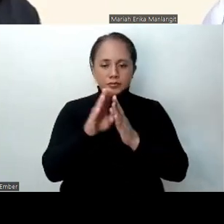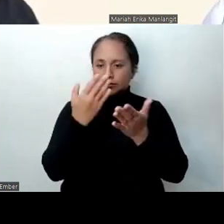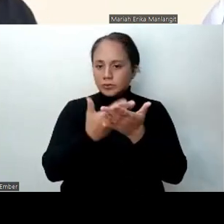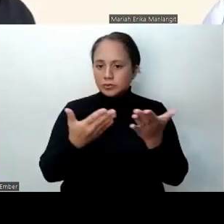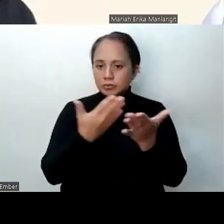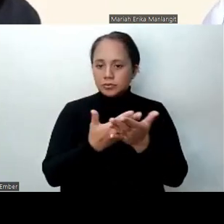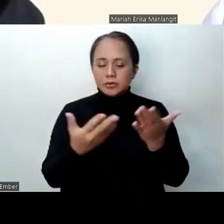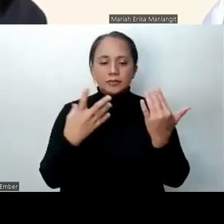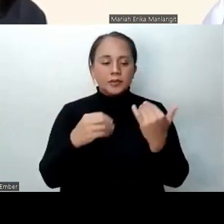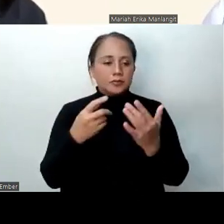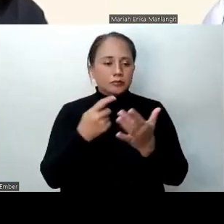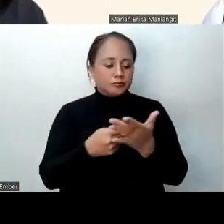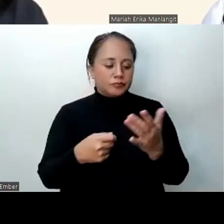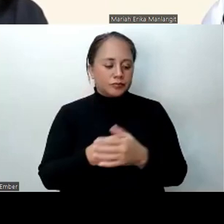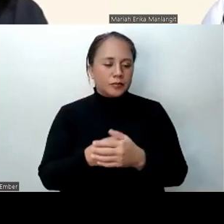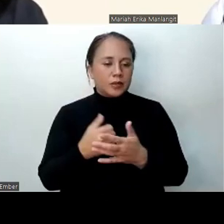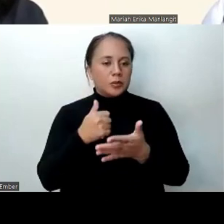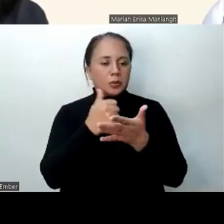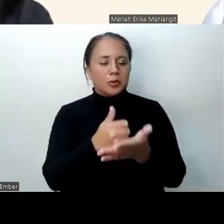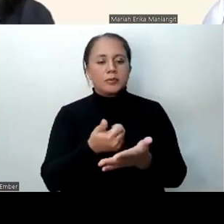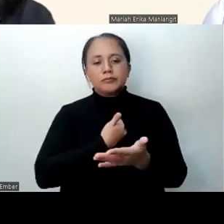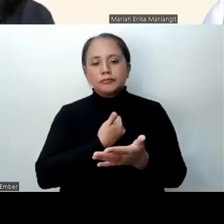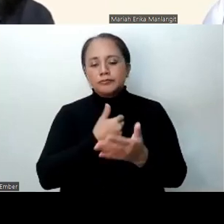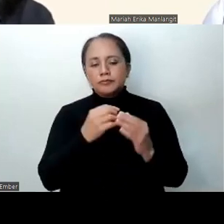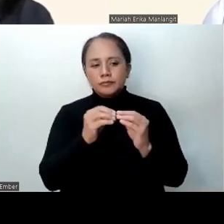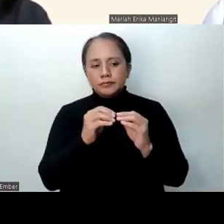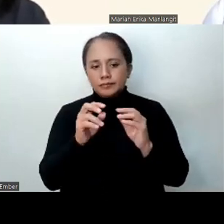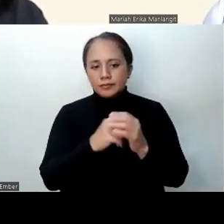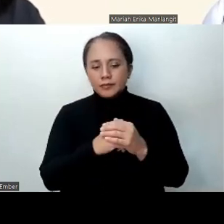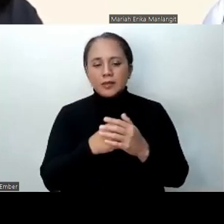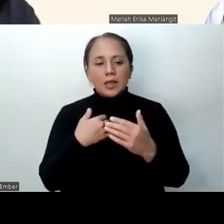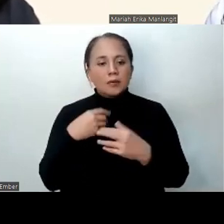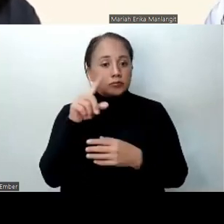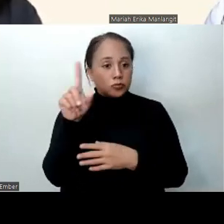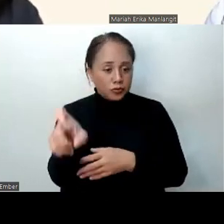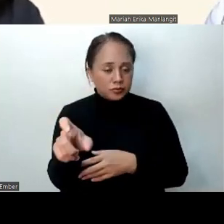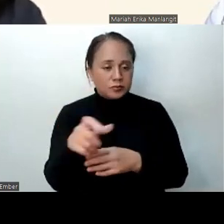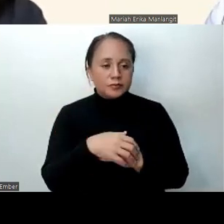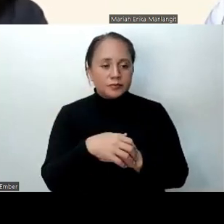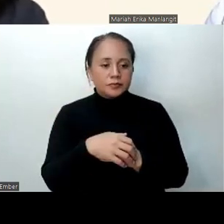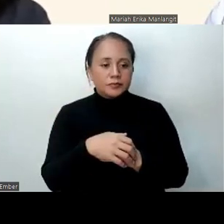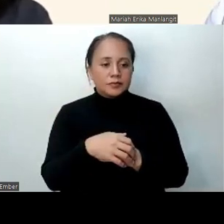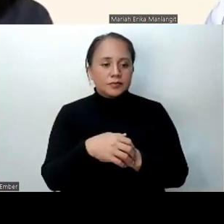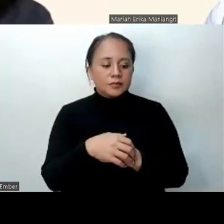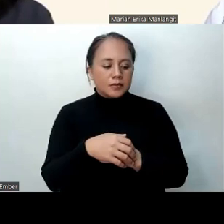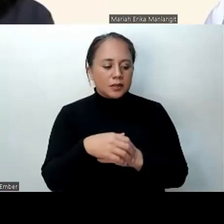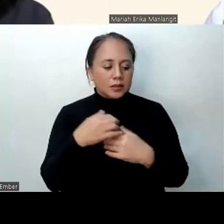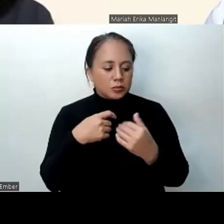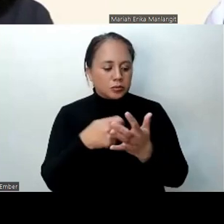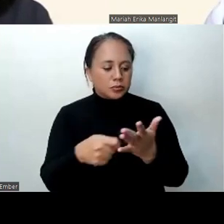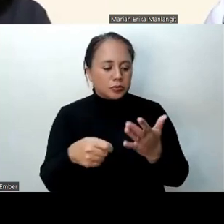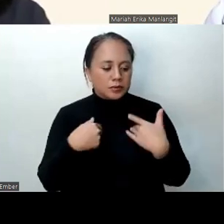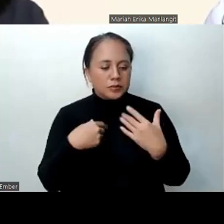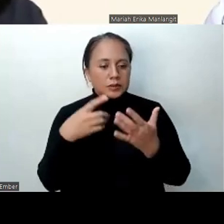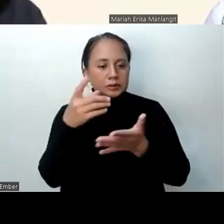and tools to help ourselves monitor. There's a question here. Is this a tool that will be